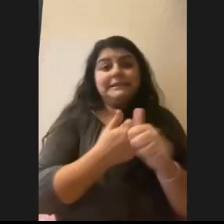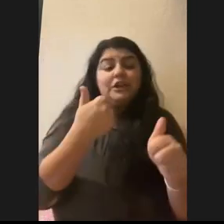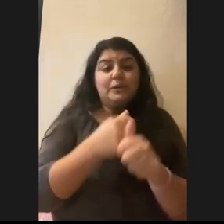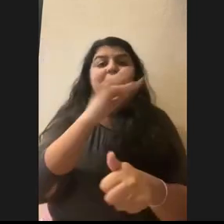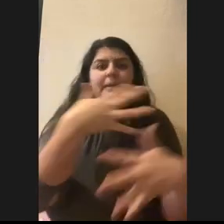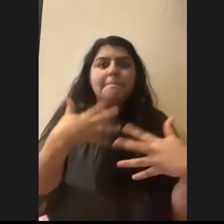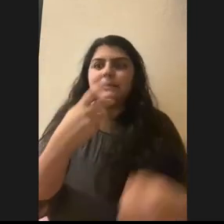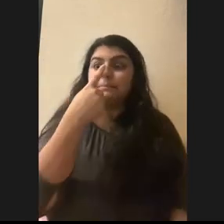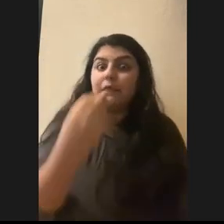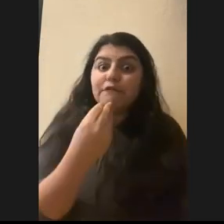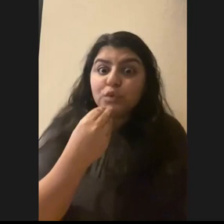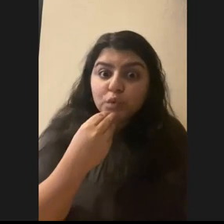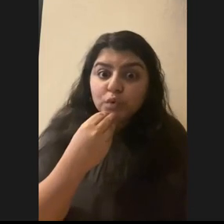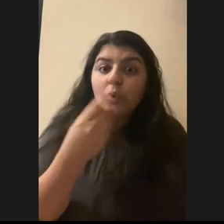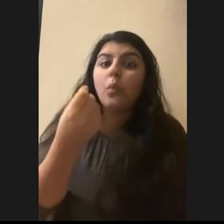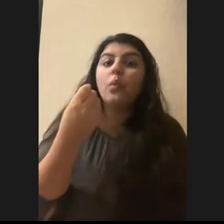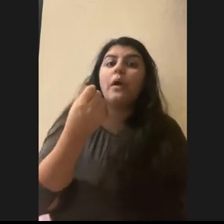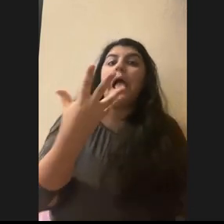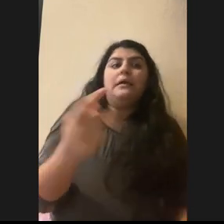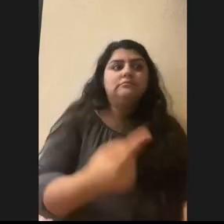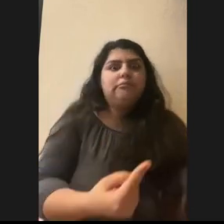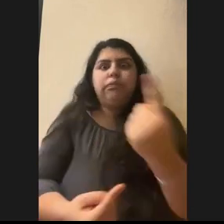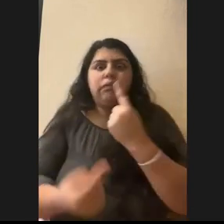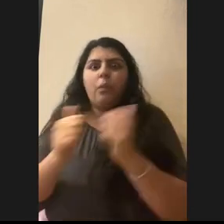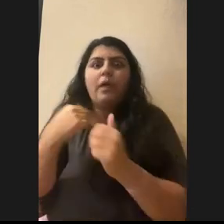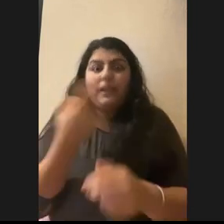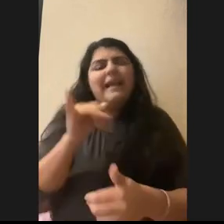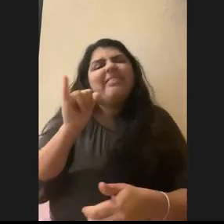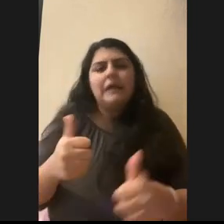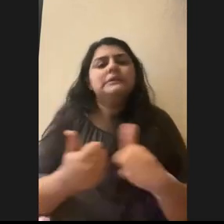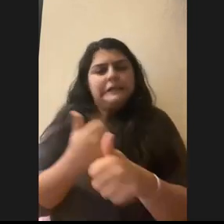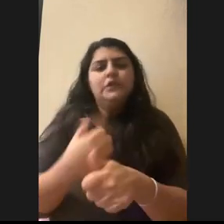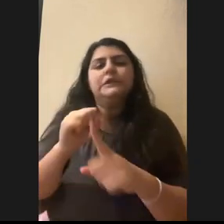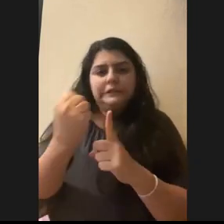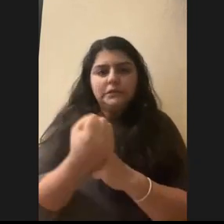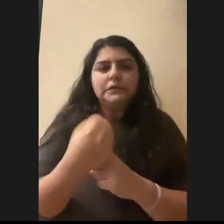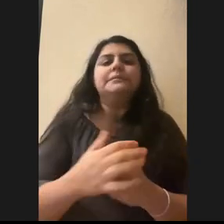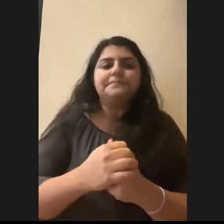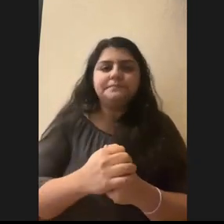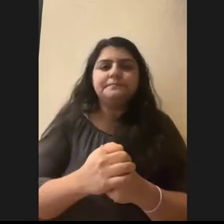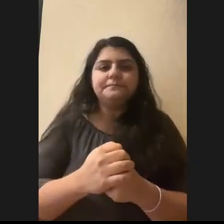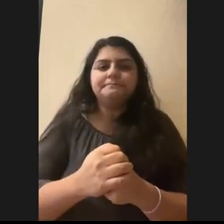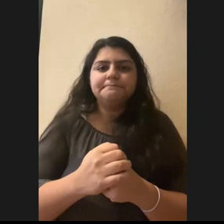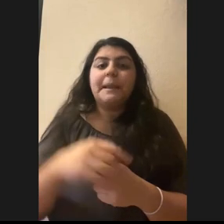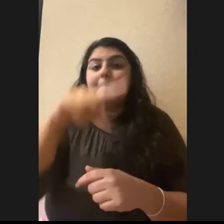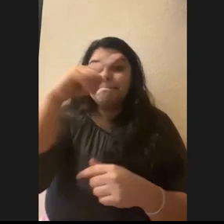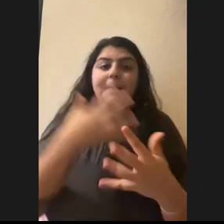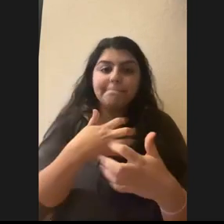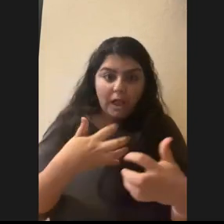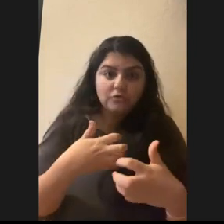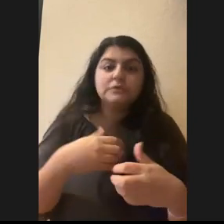the food we had or the scent and came after us, that would be very dangerous. Um, black bears in North Carolina can,